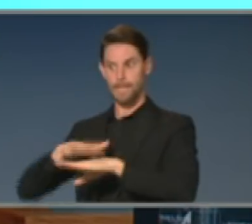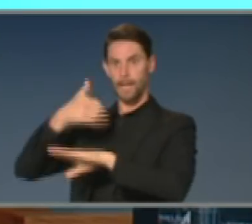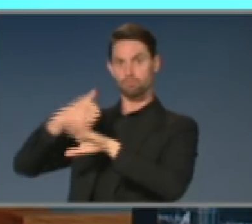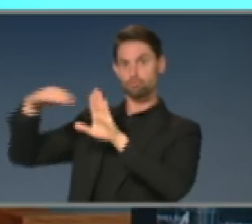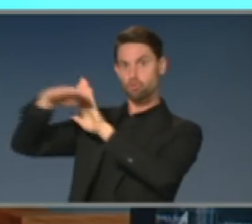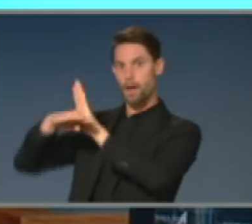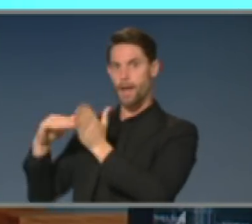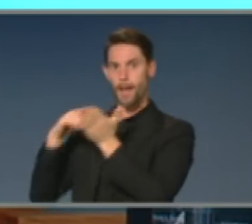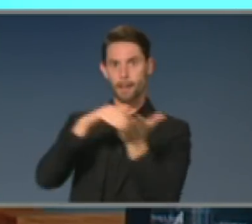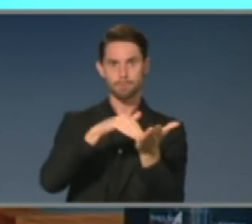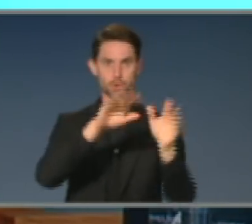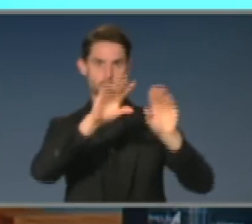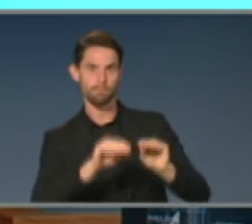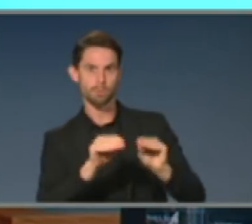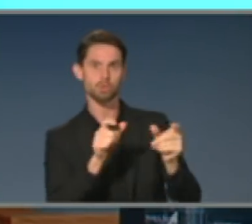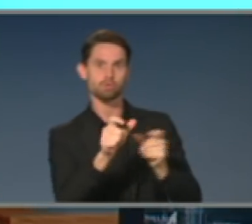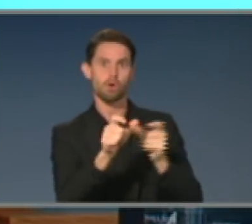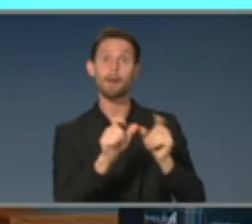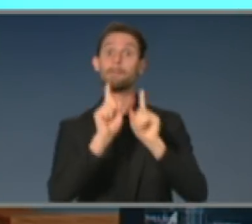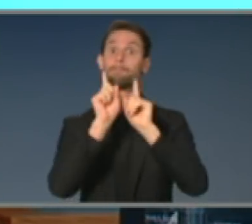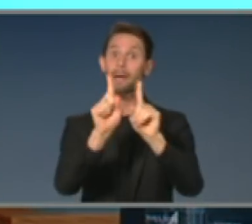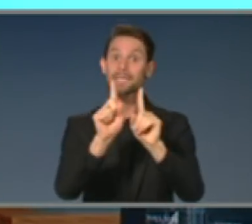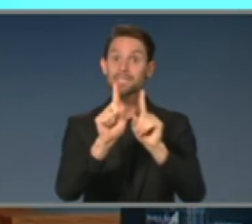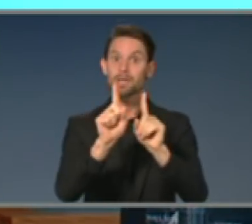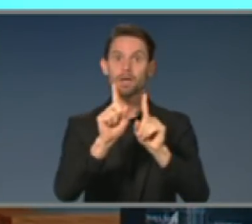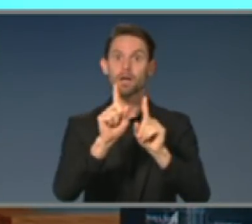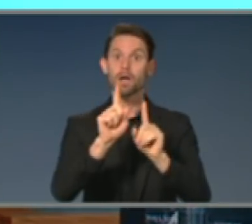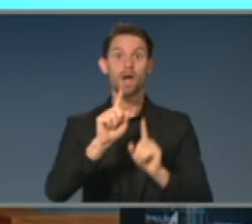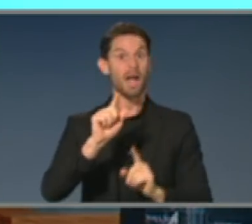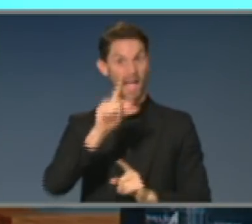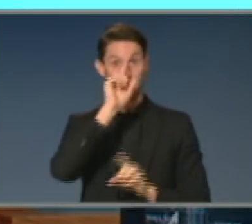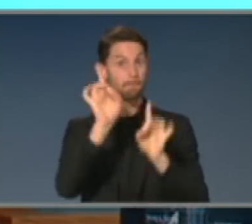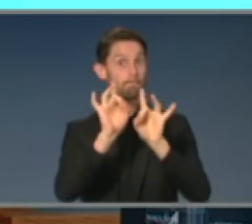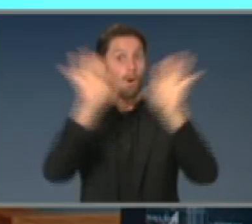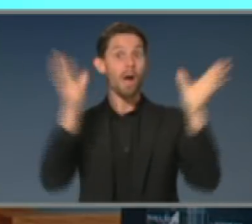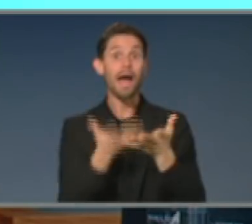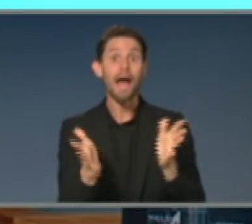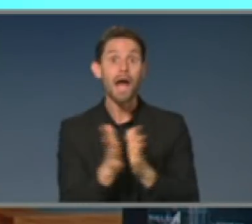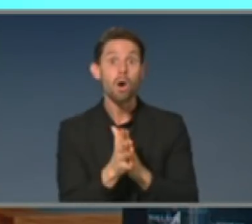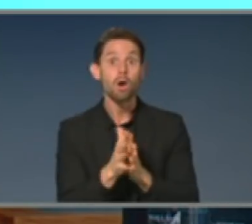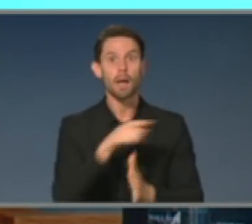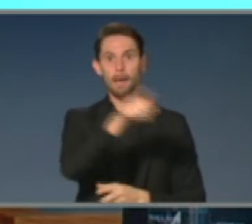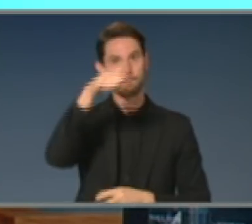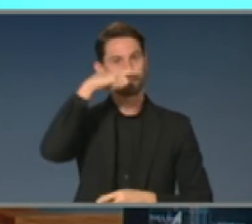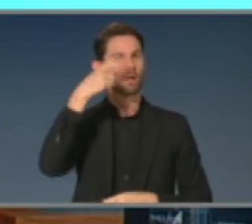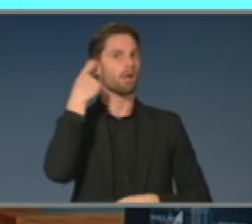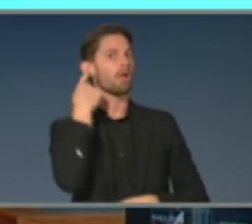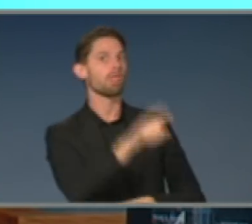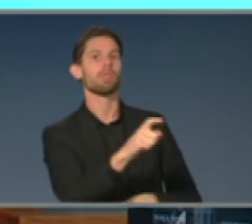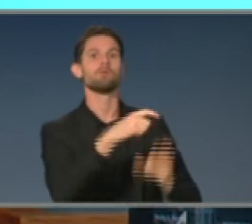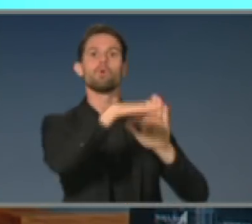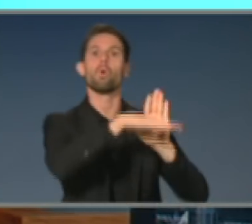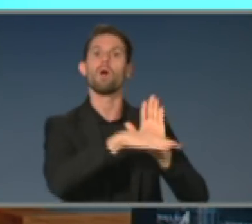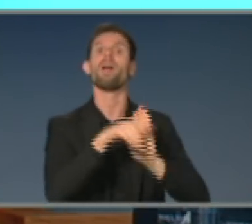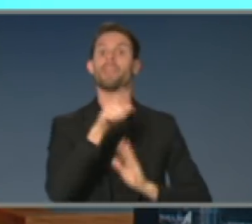complacency is our biggest risk, but cannot be complacent. But this is the Australian data, this is the sort of